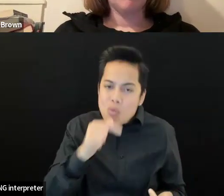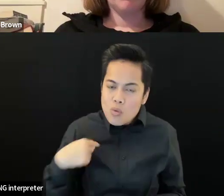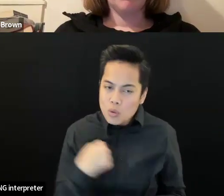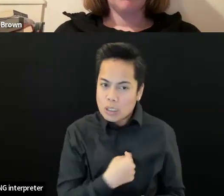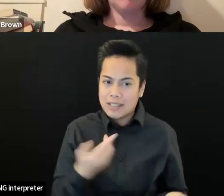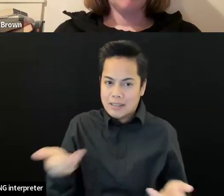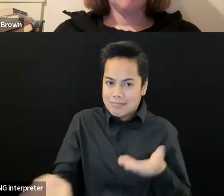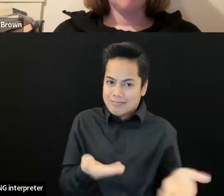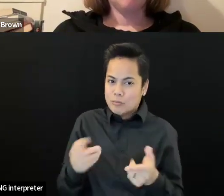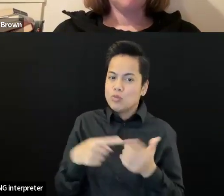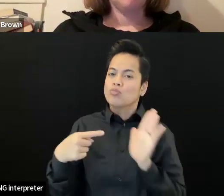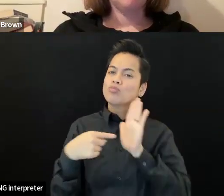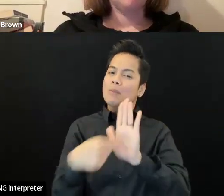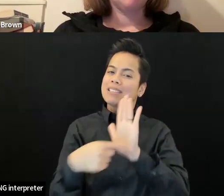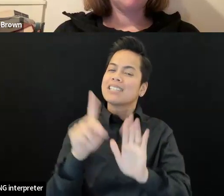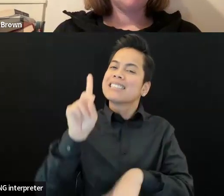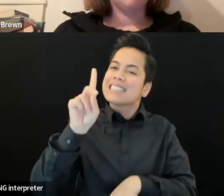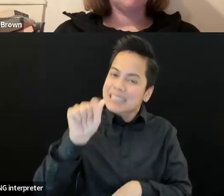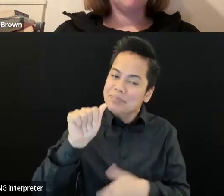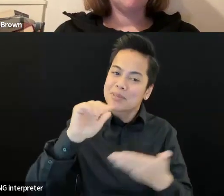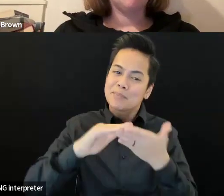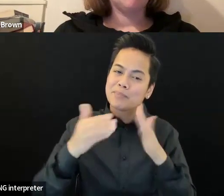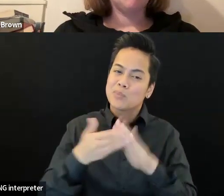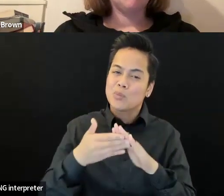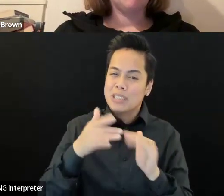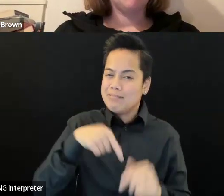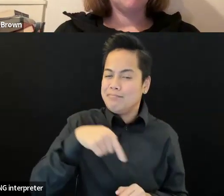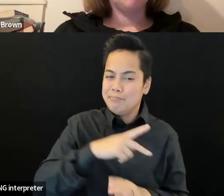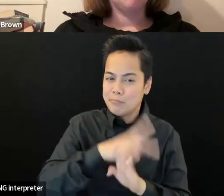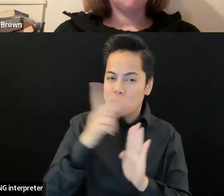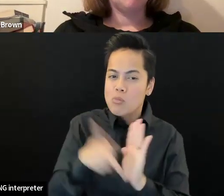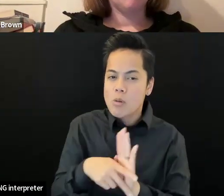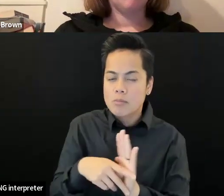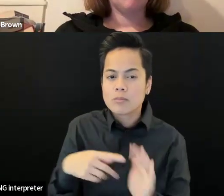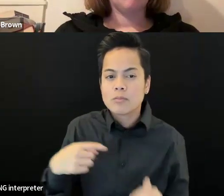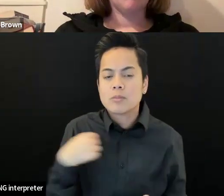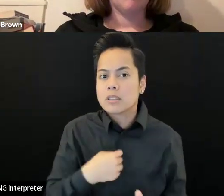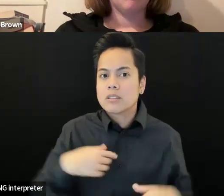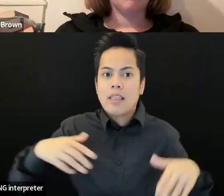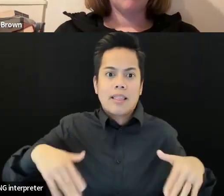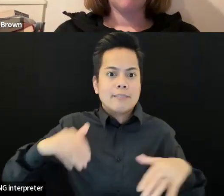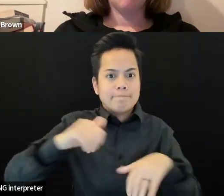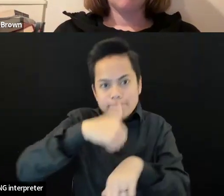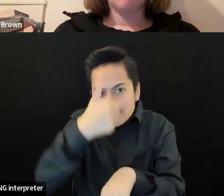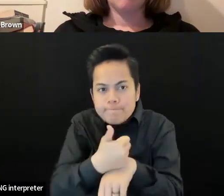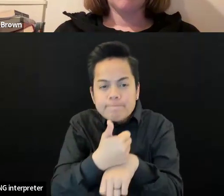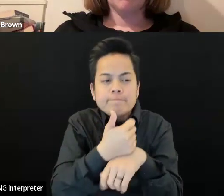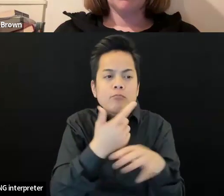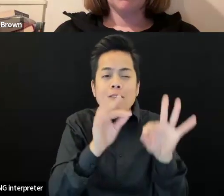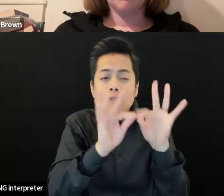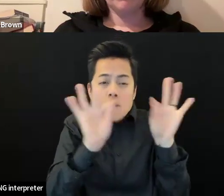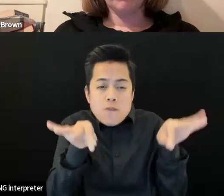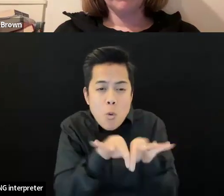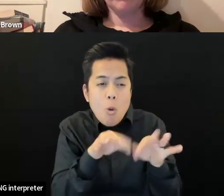so there will be, yeah, we don't have, we don't have intake forms yet or things like that, but we are definitely doing the planning to make sure that there are